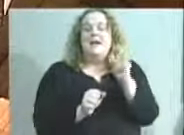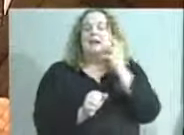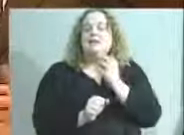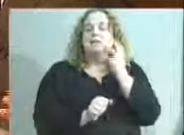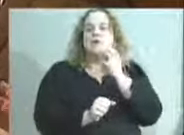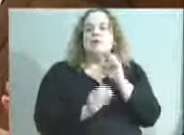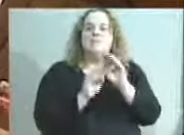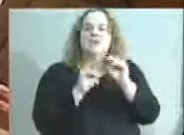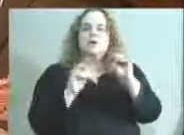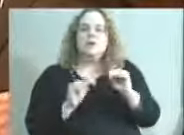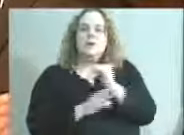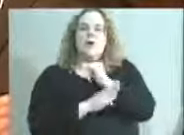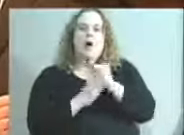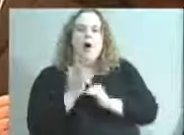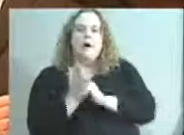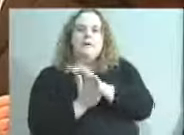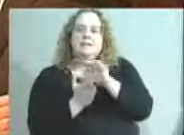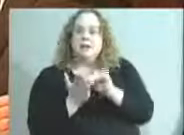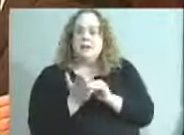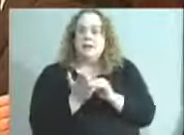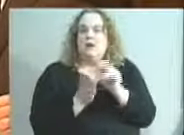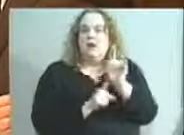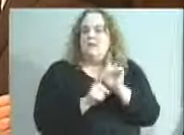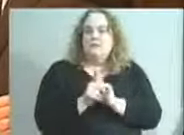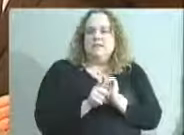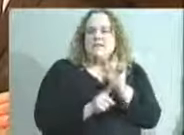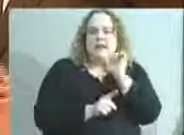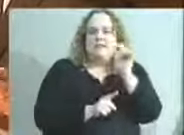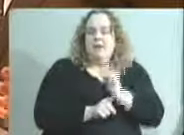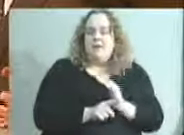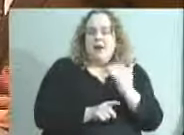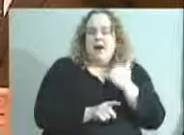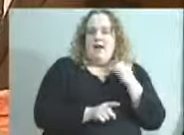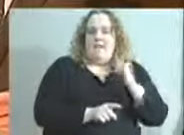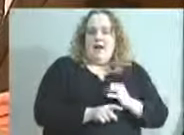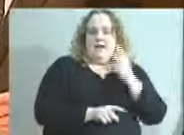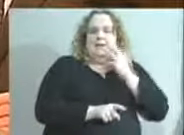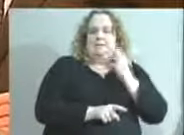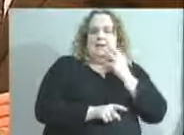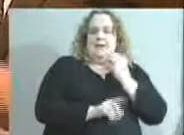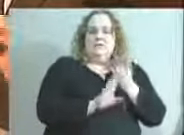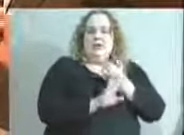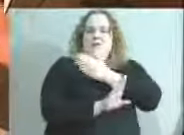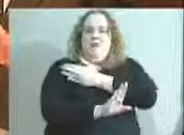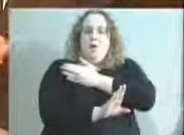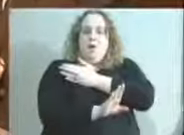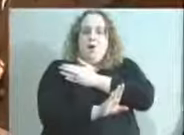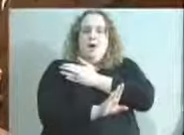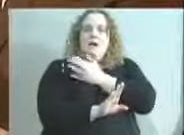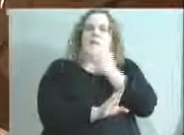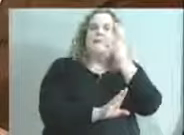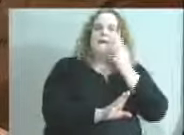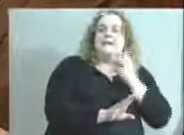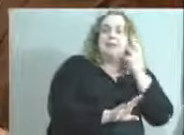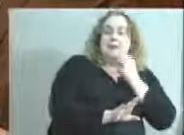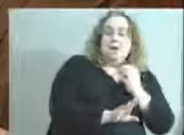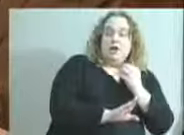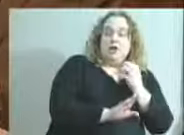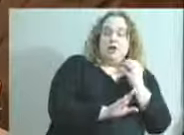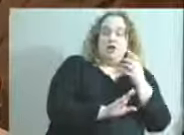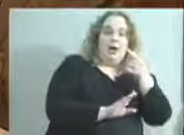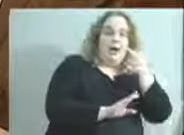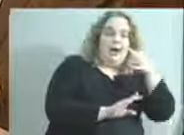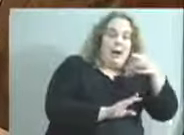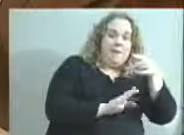we hear that they've never had this type of exposure before. So, while we talk about the educational gap in the community, the experiential gap is just as critical.